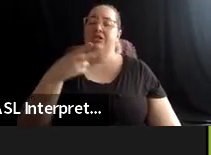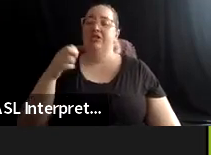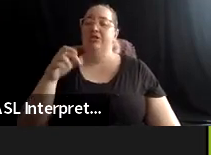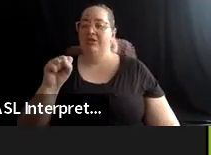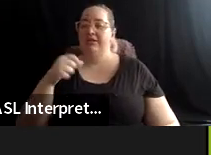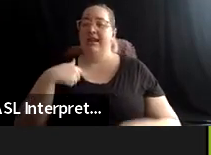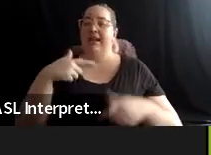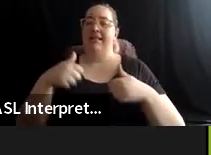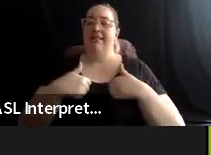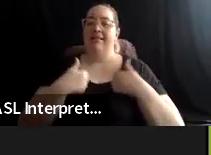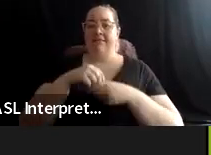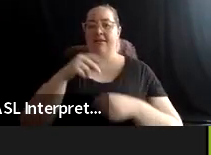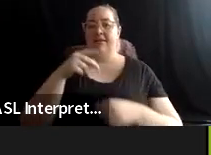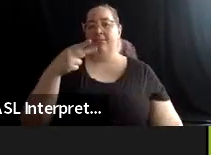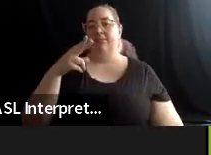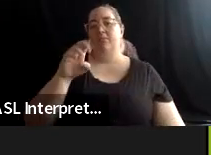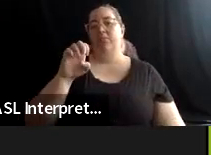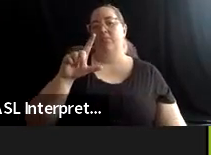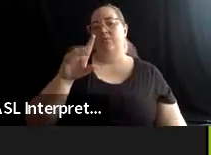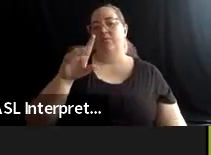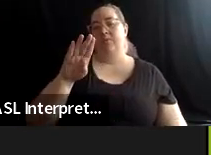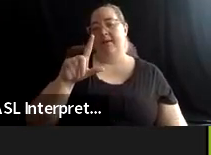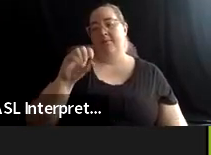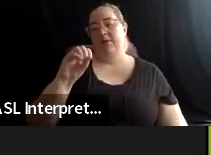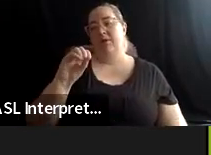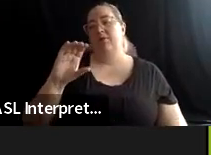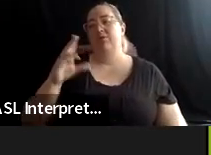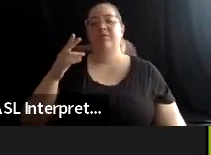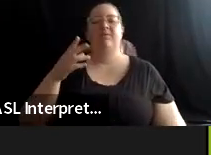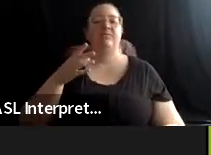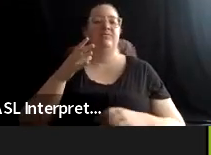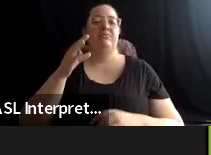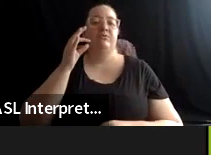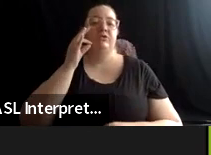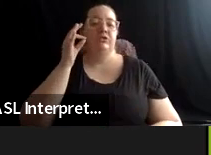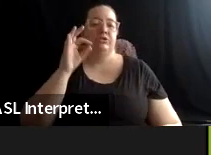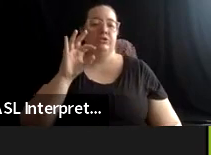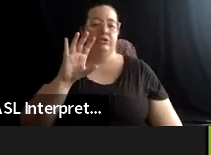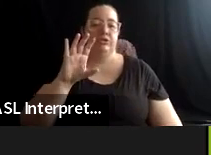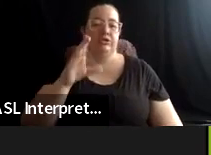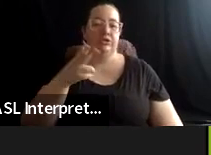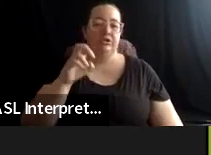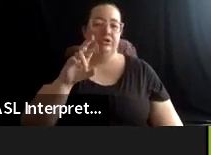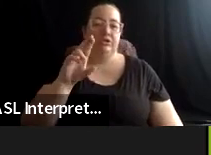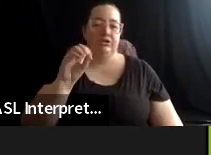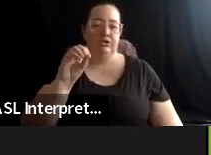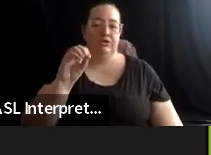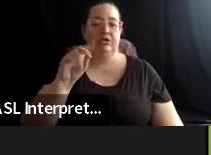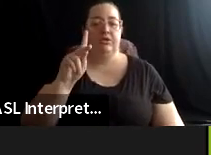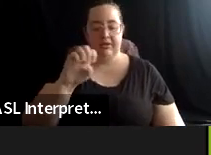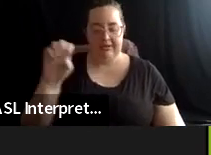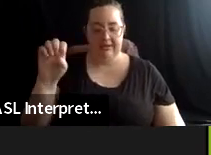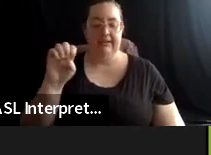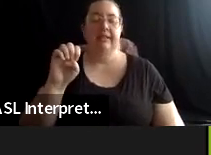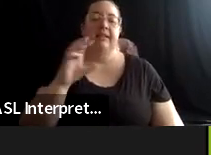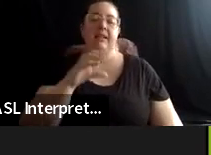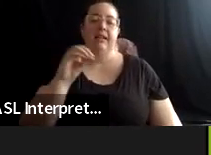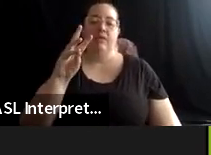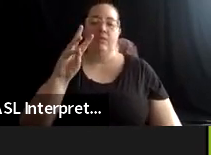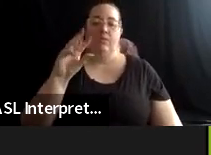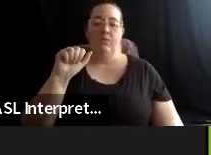And I reside on the land stewarded by the Wampanoag Nation, also known as Boston, Massachusetts.